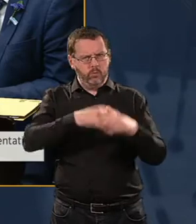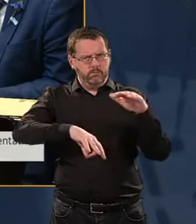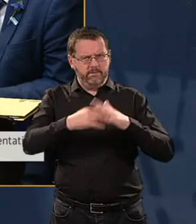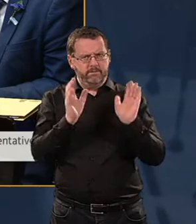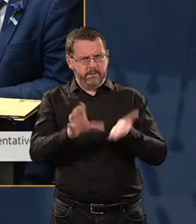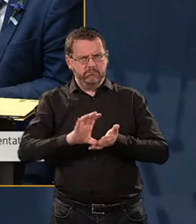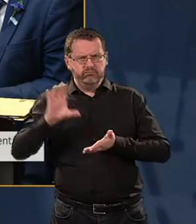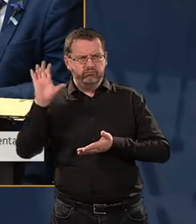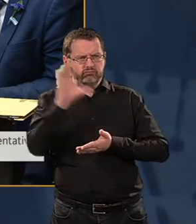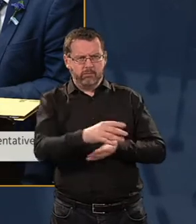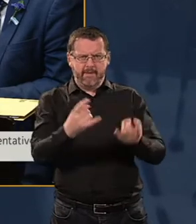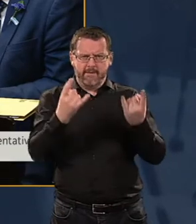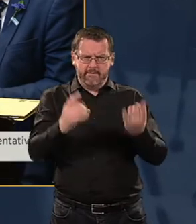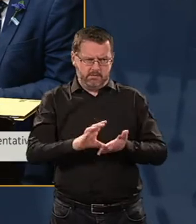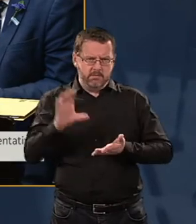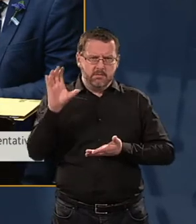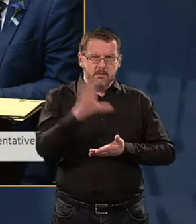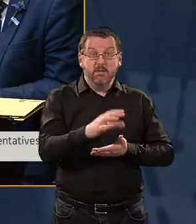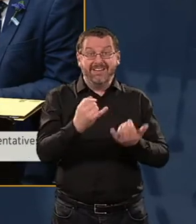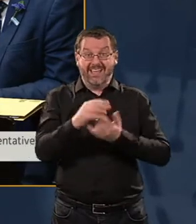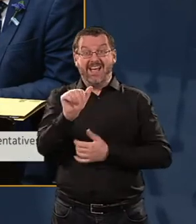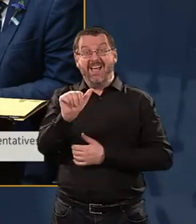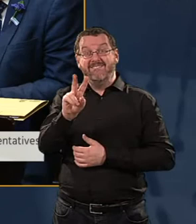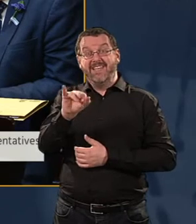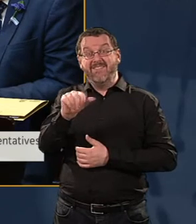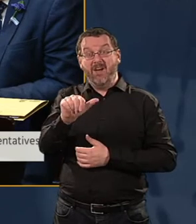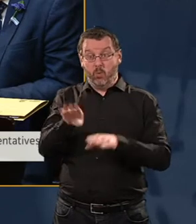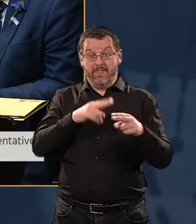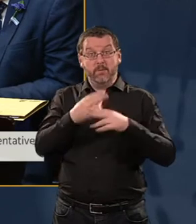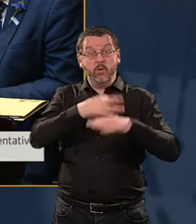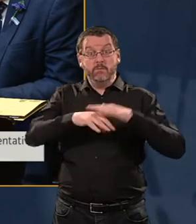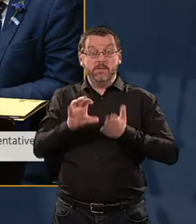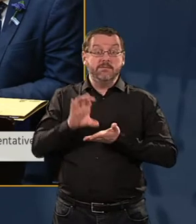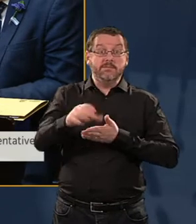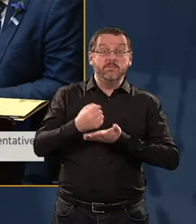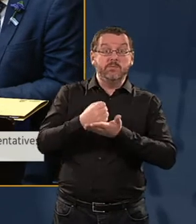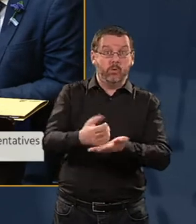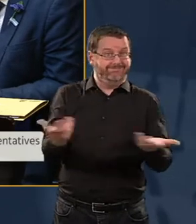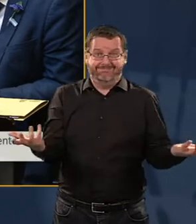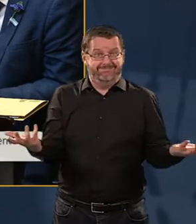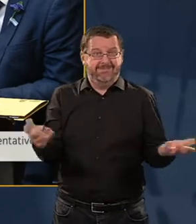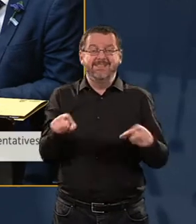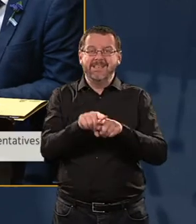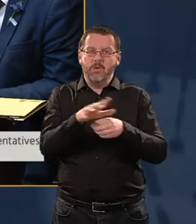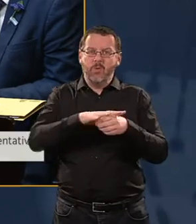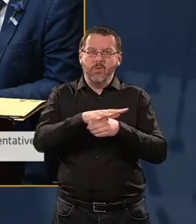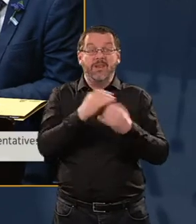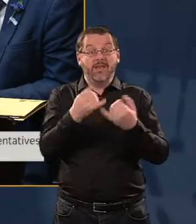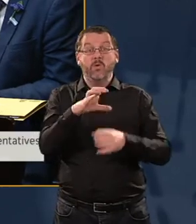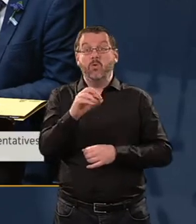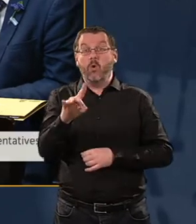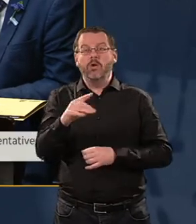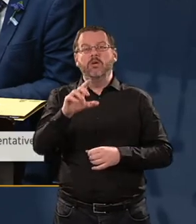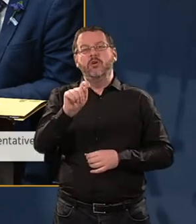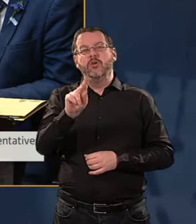heavily. I would suggest that the Aviva could not have happened without the state's involvement. And many states around the country couldn't have happened. I know in Turner-Scars, the Munster Football